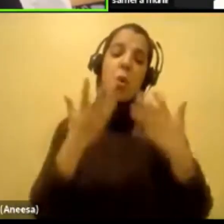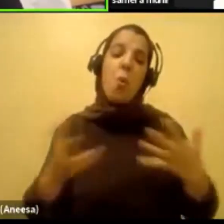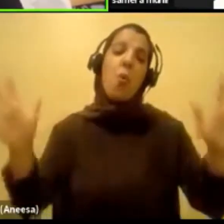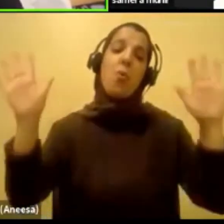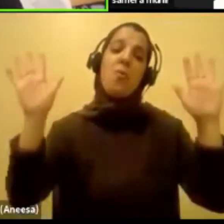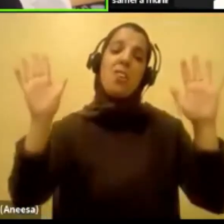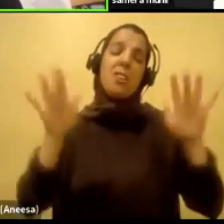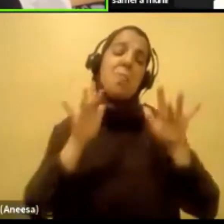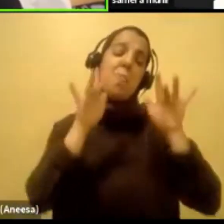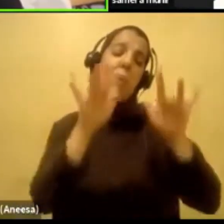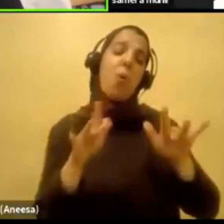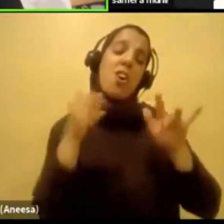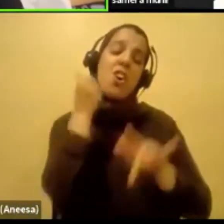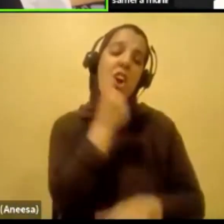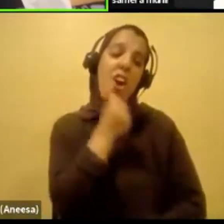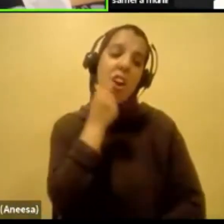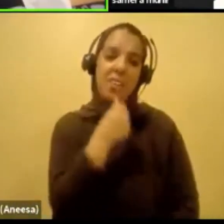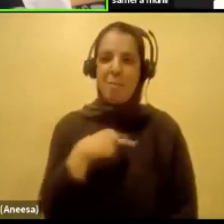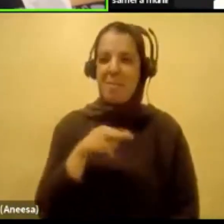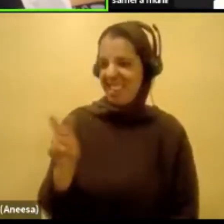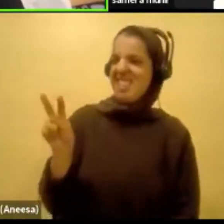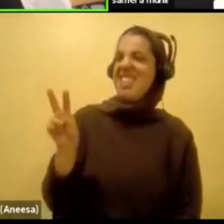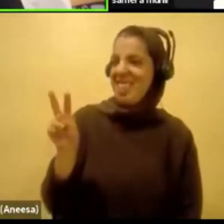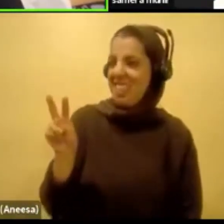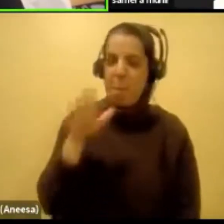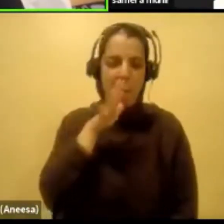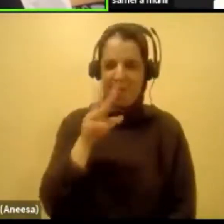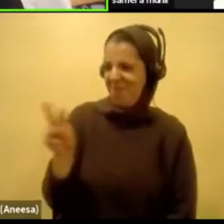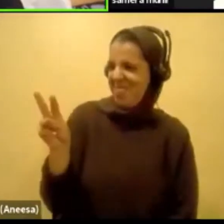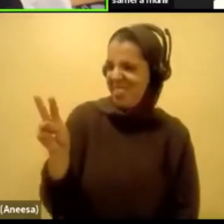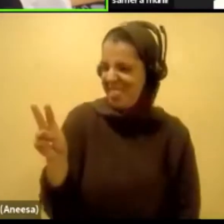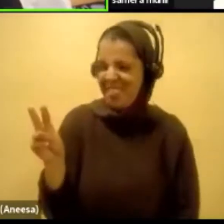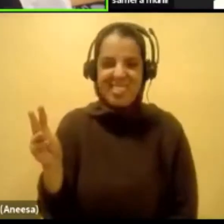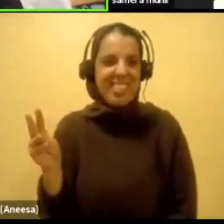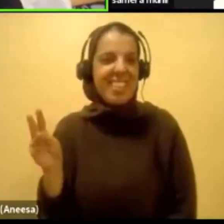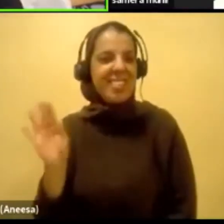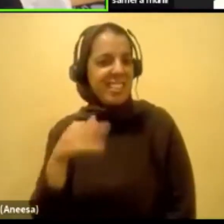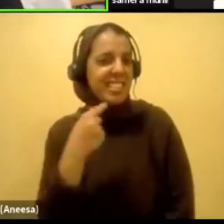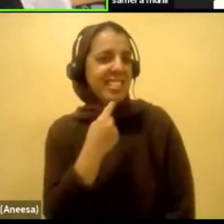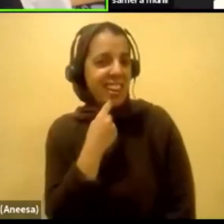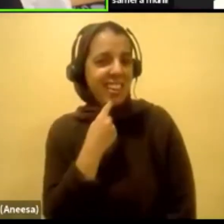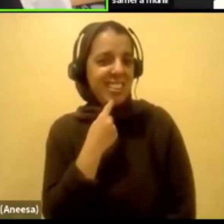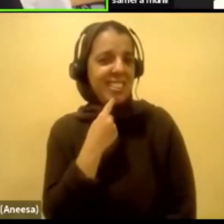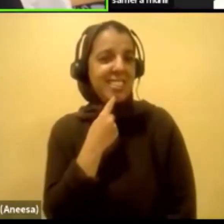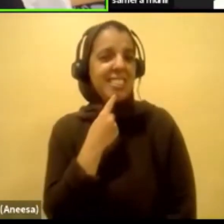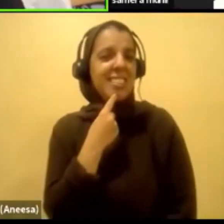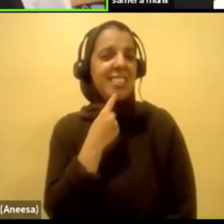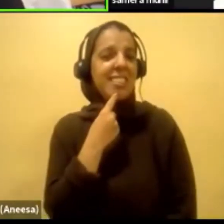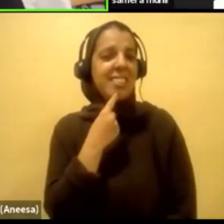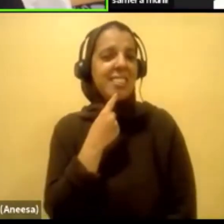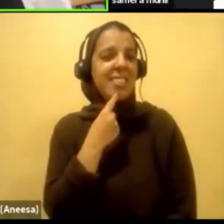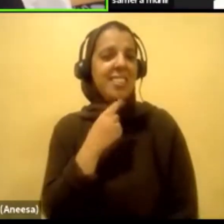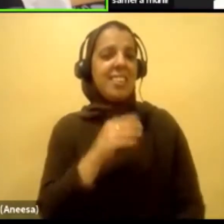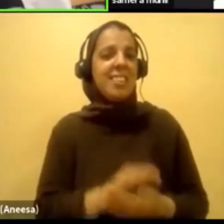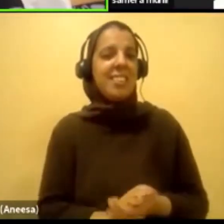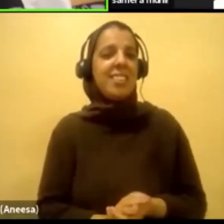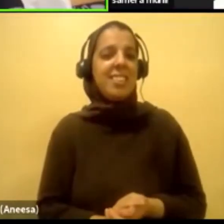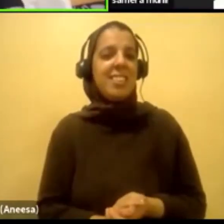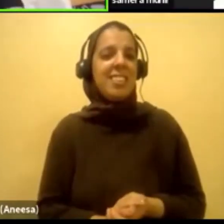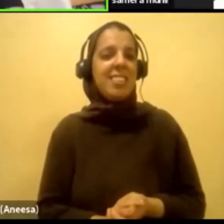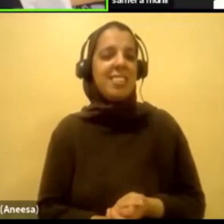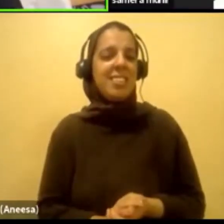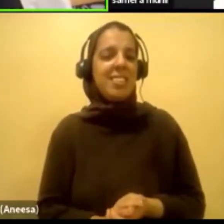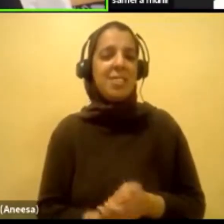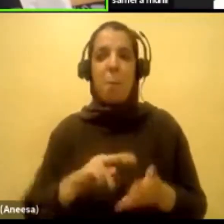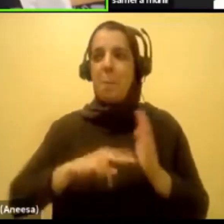That poor girl. And that just like, sucked too. Because I was like, now they're telling me that external environment is after me